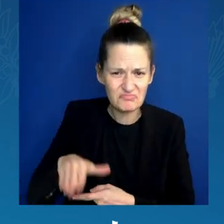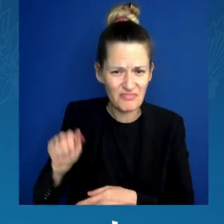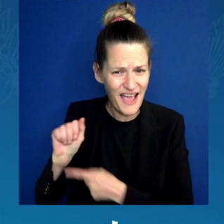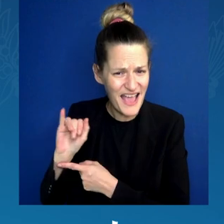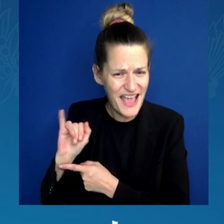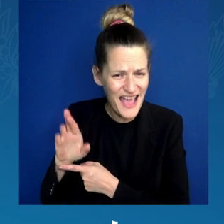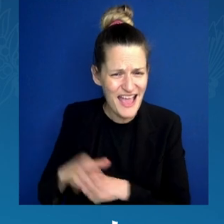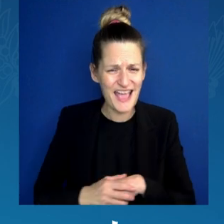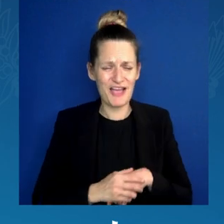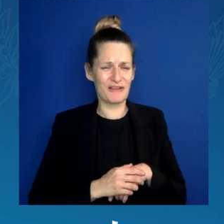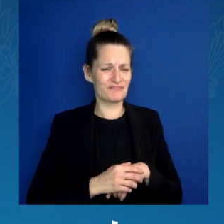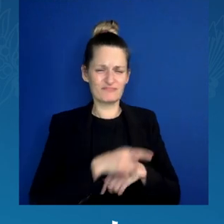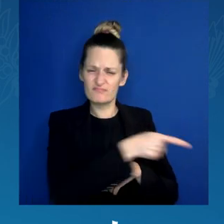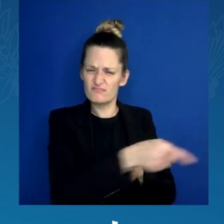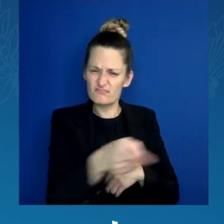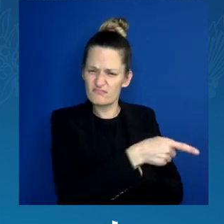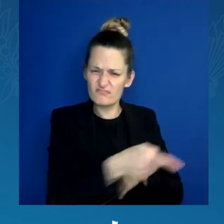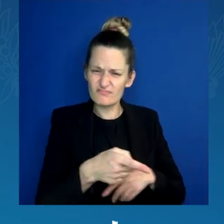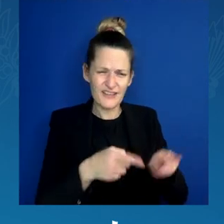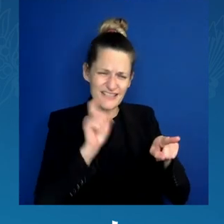like Flint, Michigan.